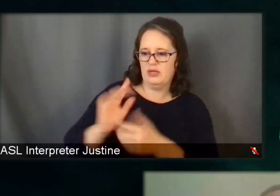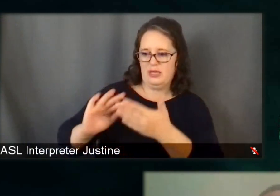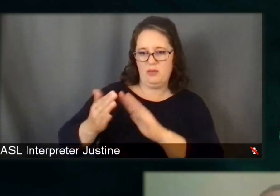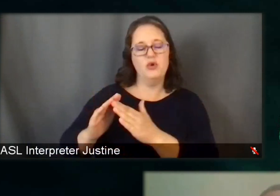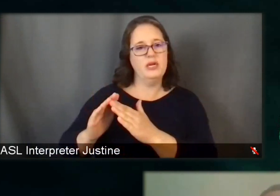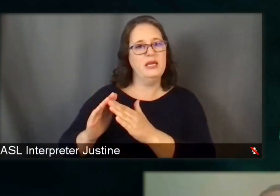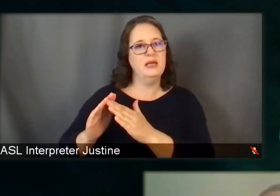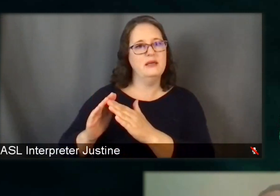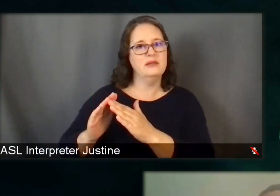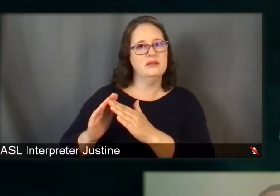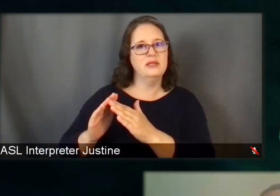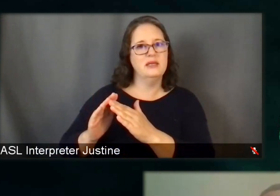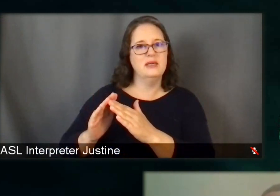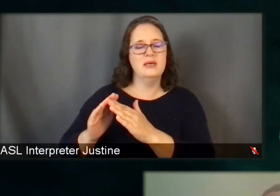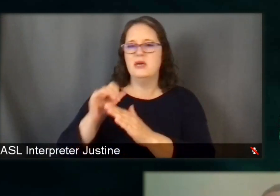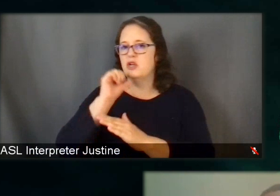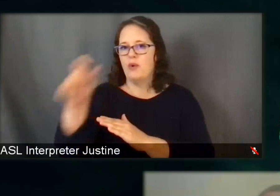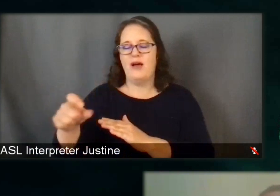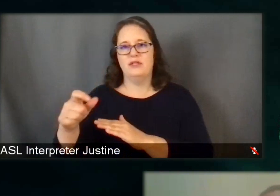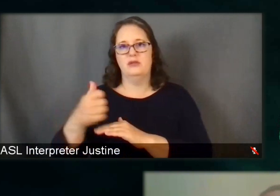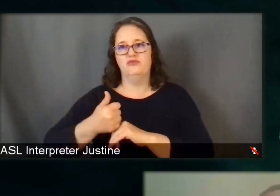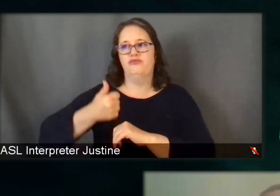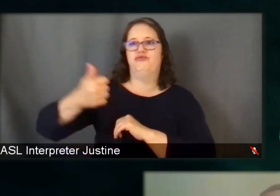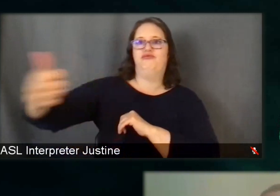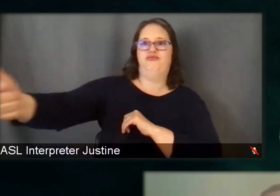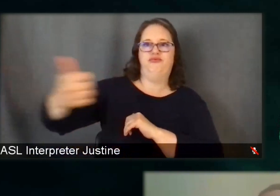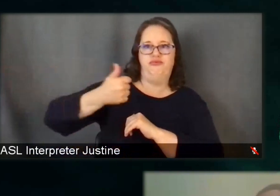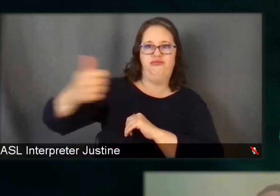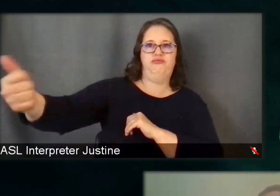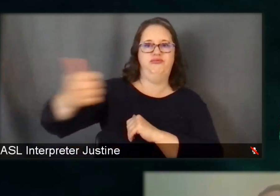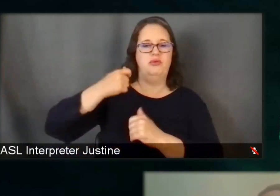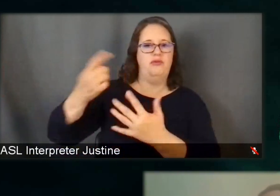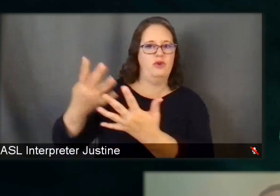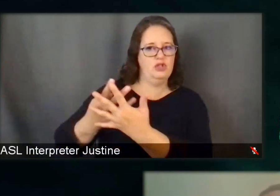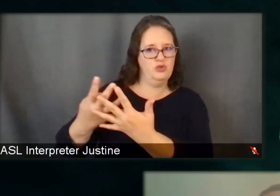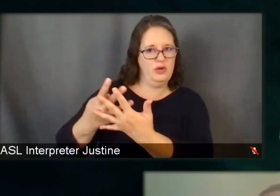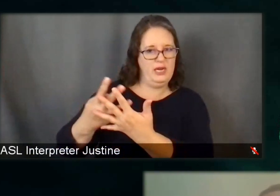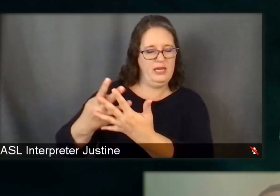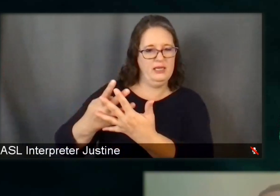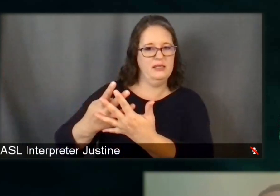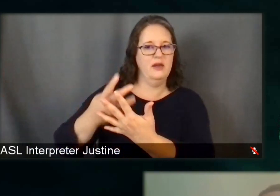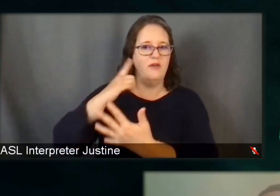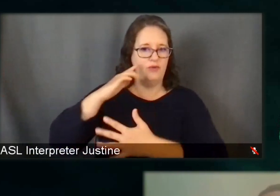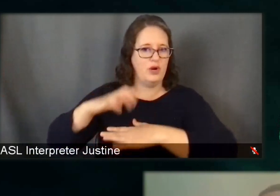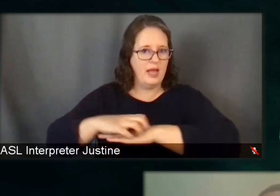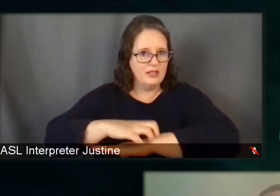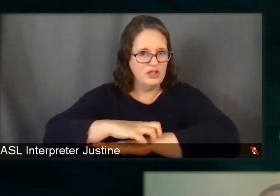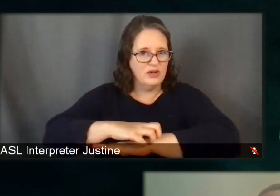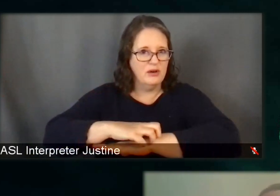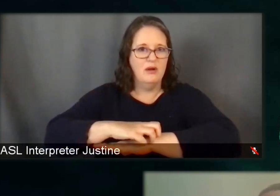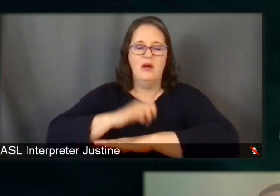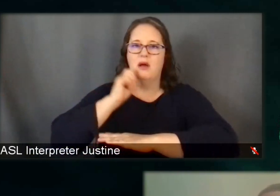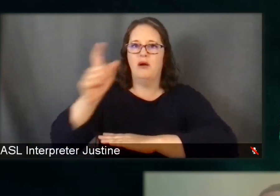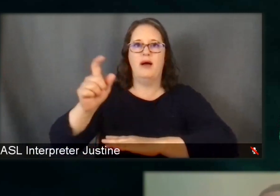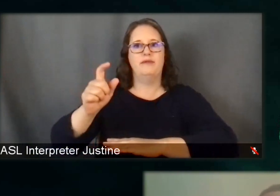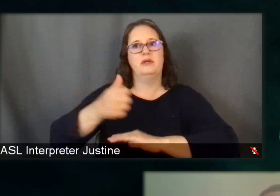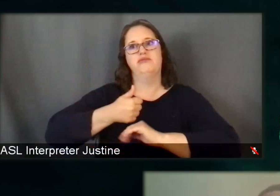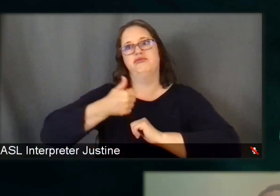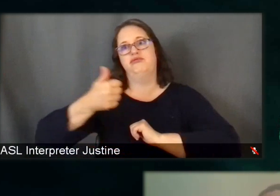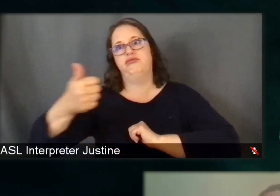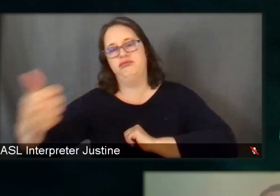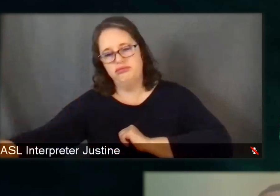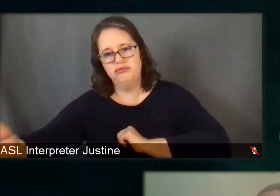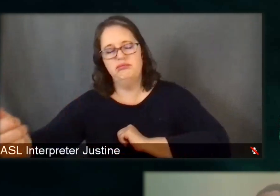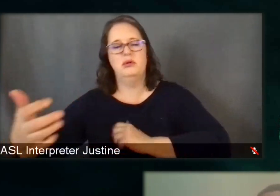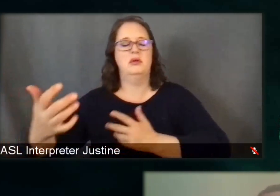don't have to go very far for their cancer screens. They don't have to travel, uh, great distances in order to, to learn more about cancer